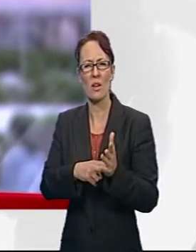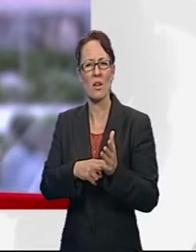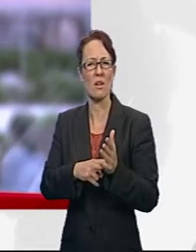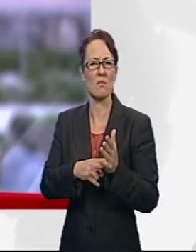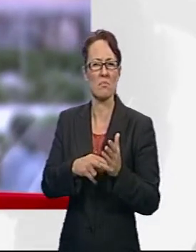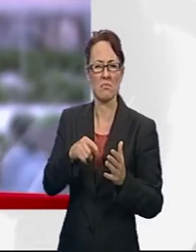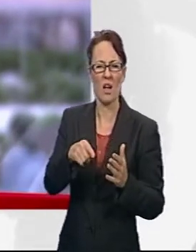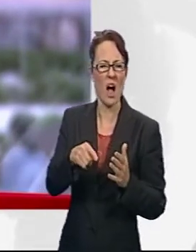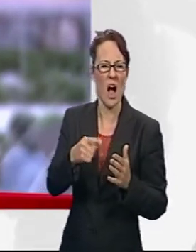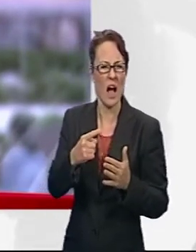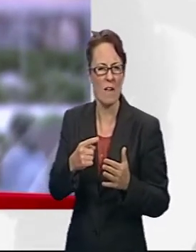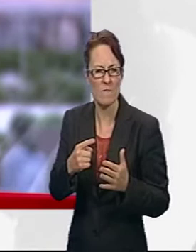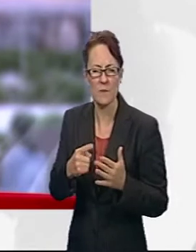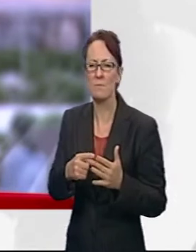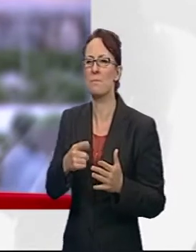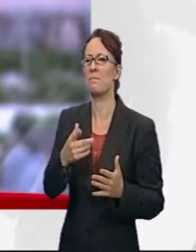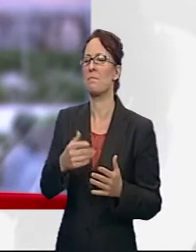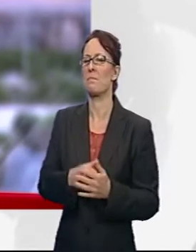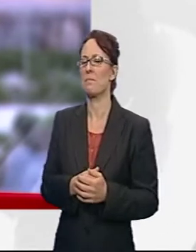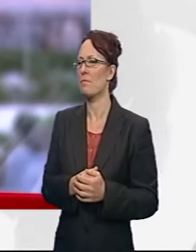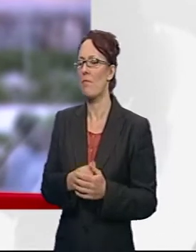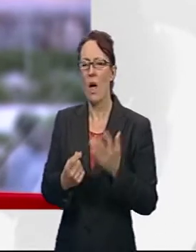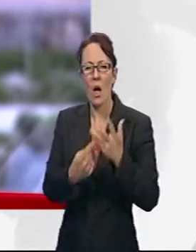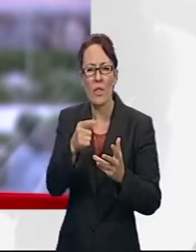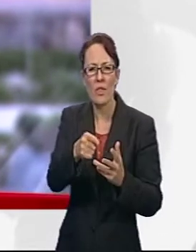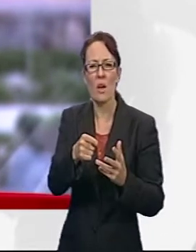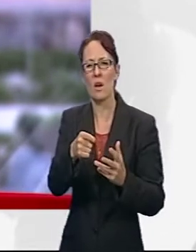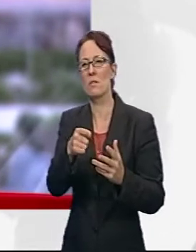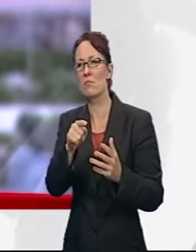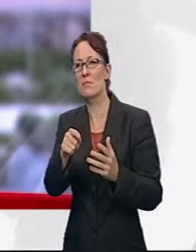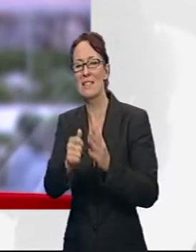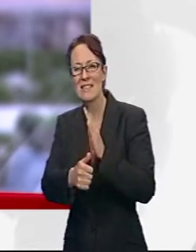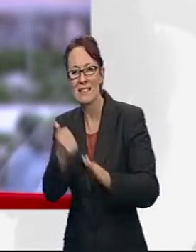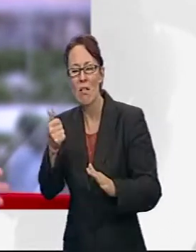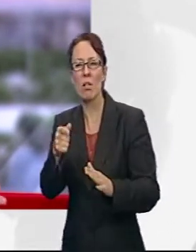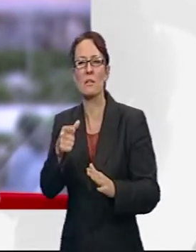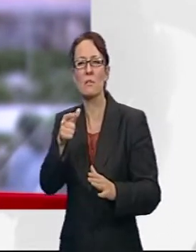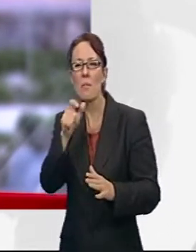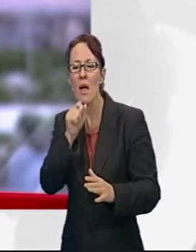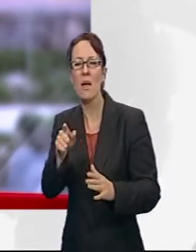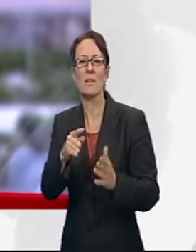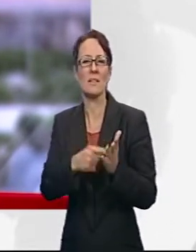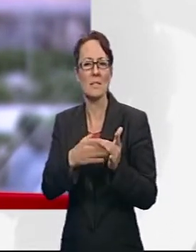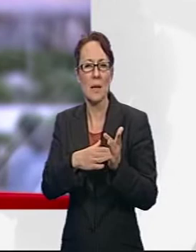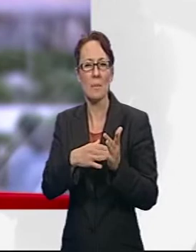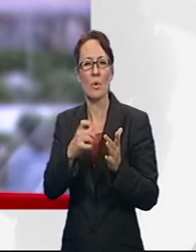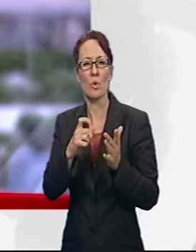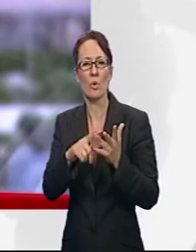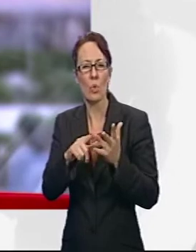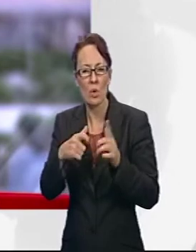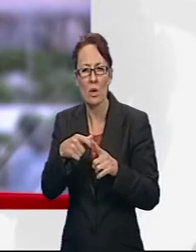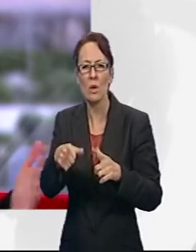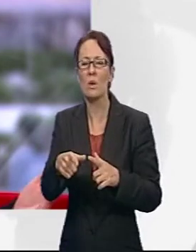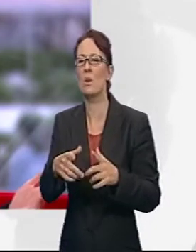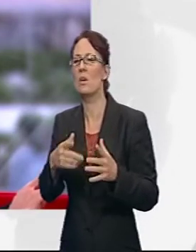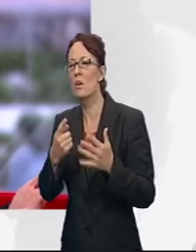many others there's a very skilled and experienced man in charge Tim Cook who's very good at the logistics of it the nuts and bolts of the